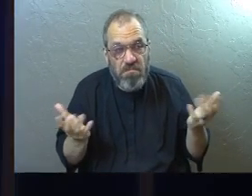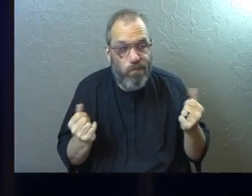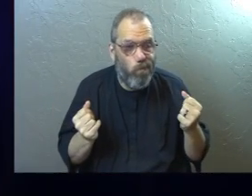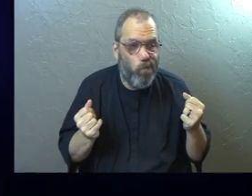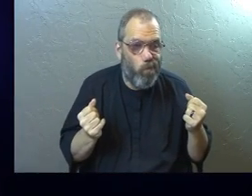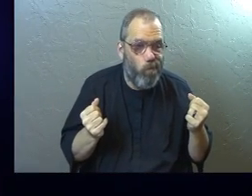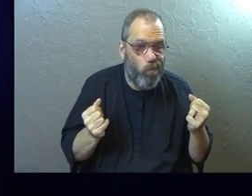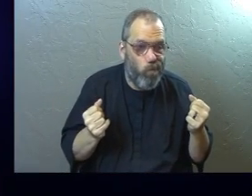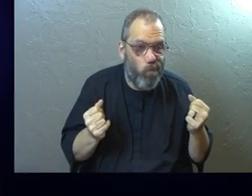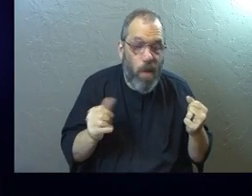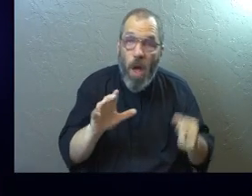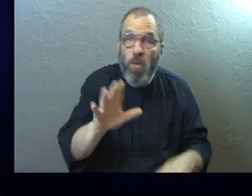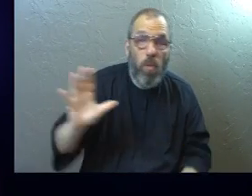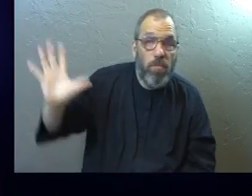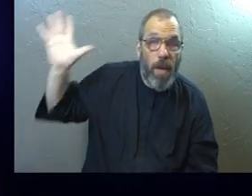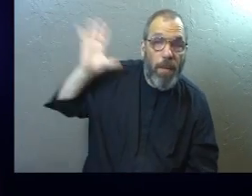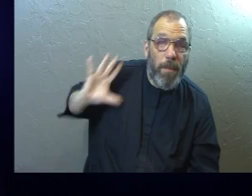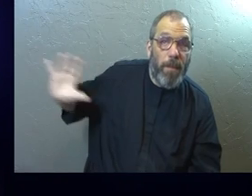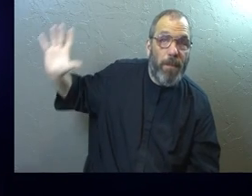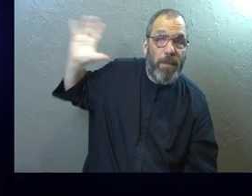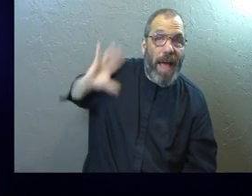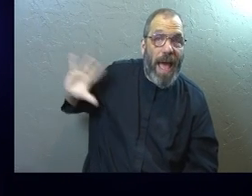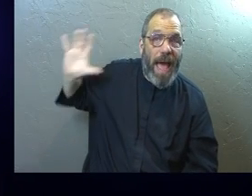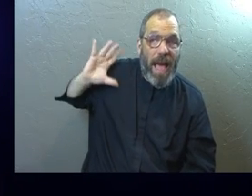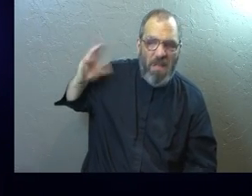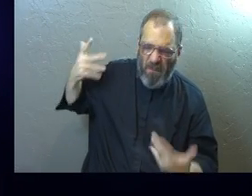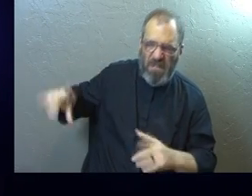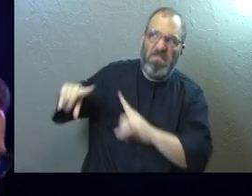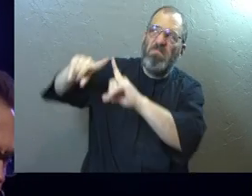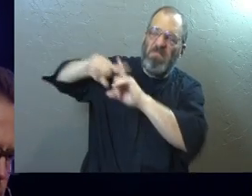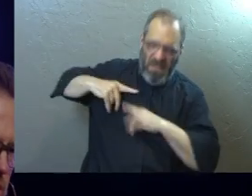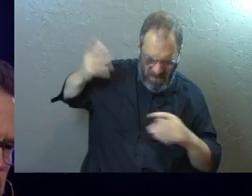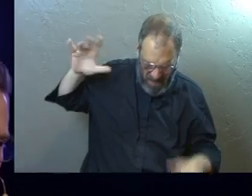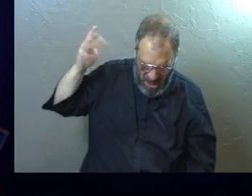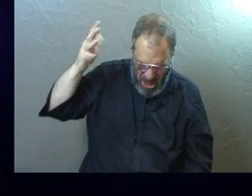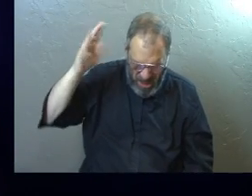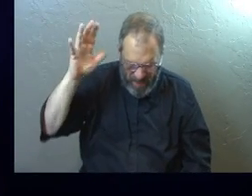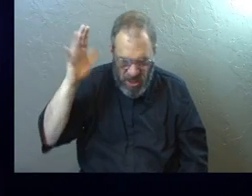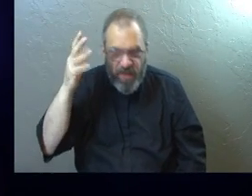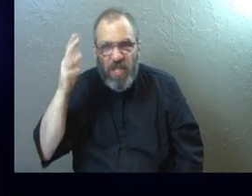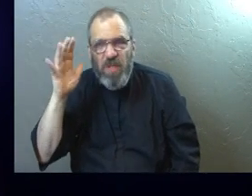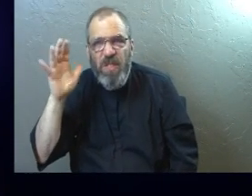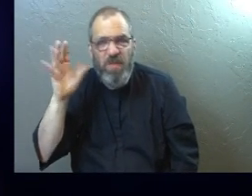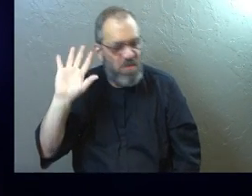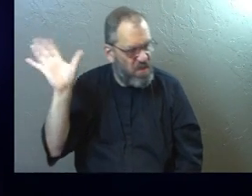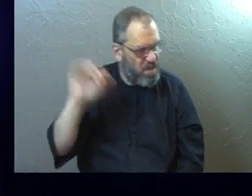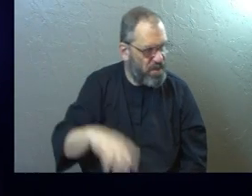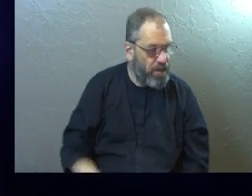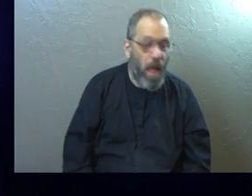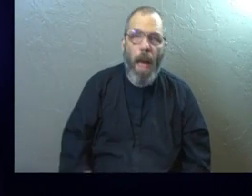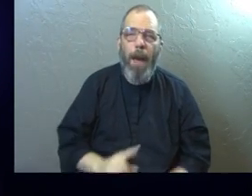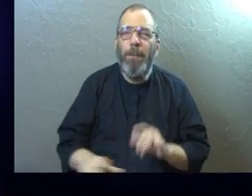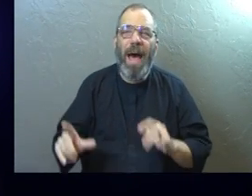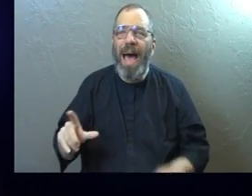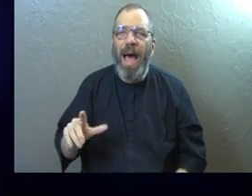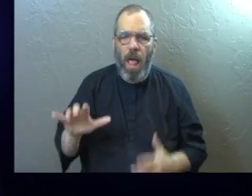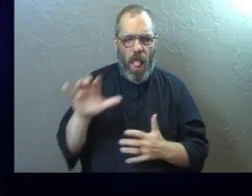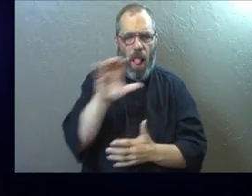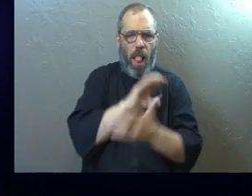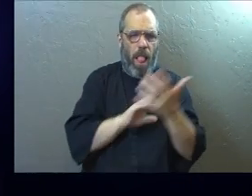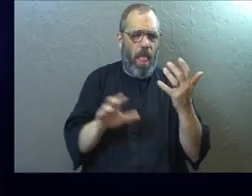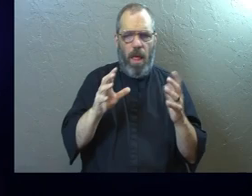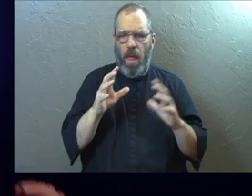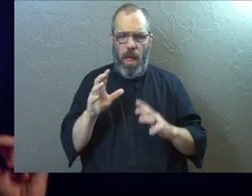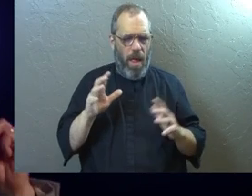It may be that in your past maybe you have already given your heart to Jesus Christ but there's been confusion.